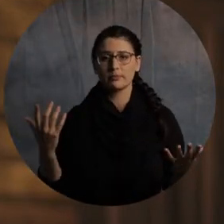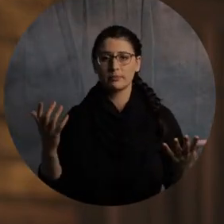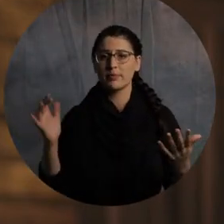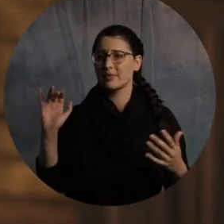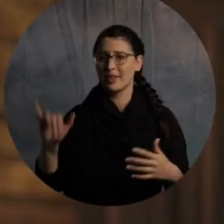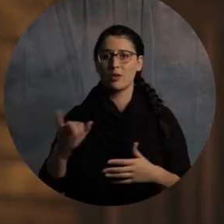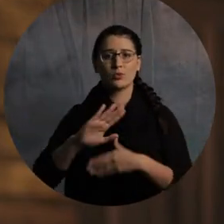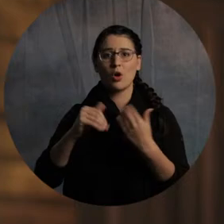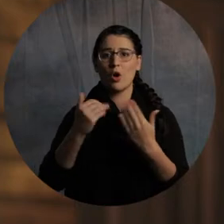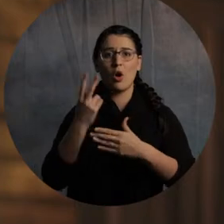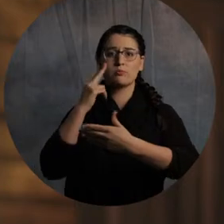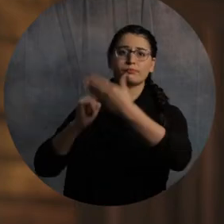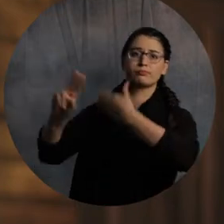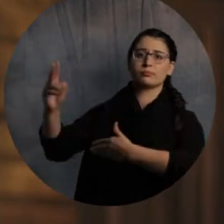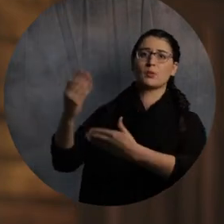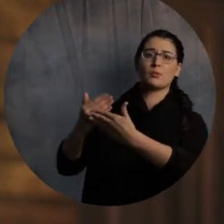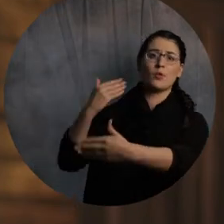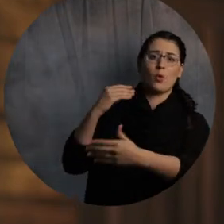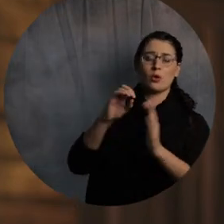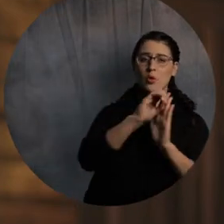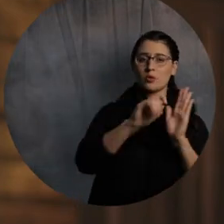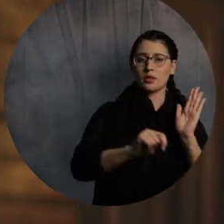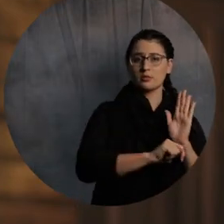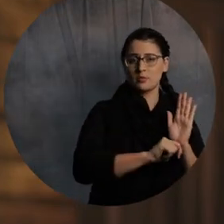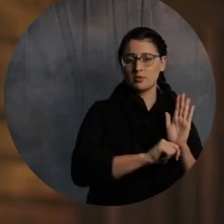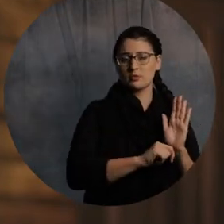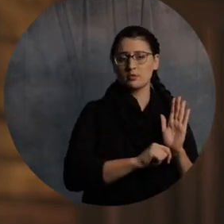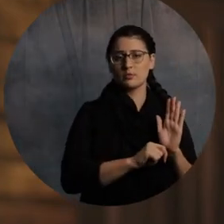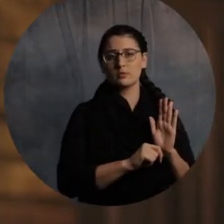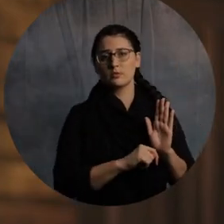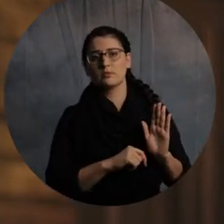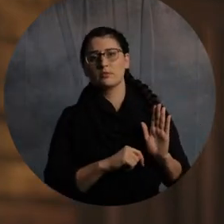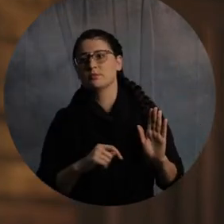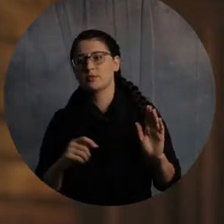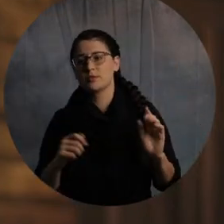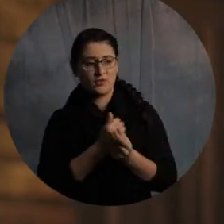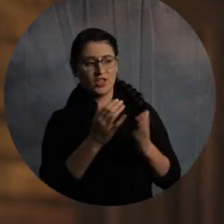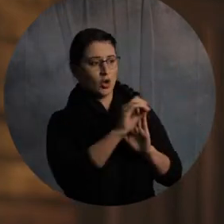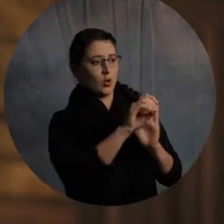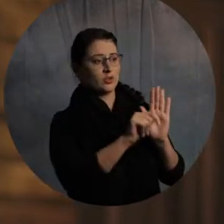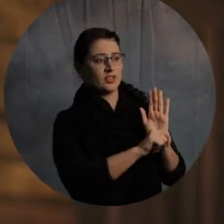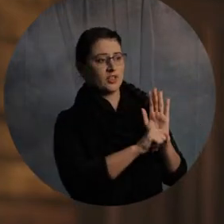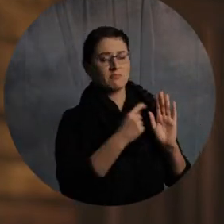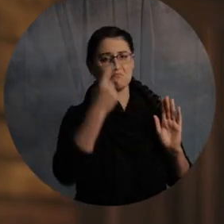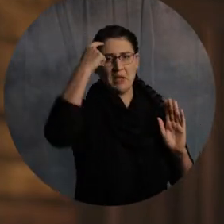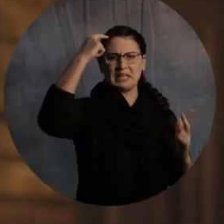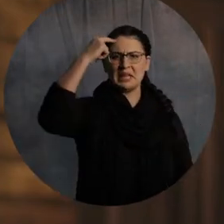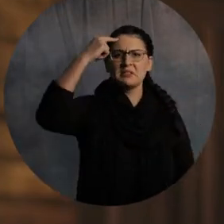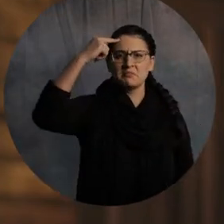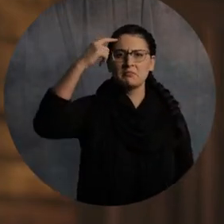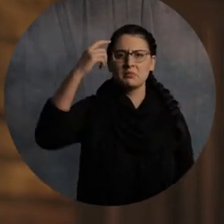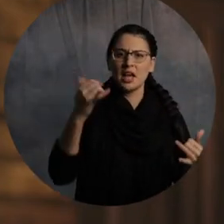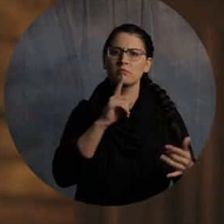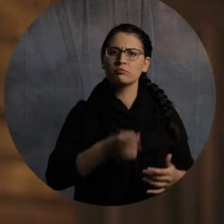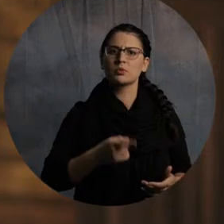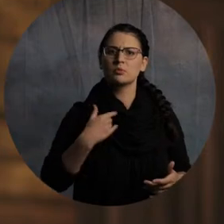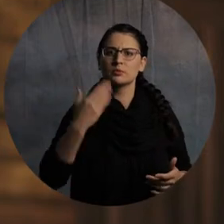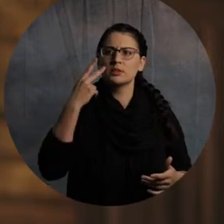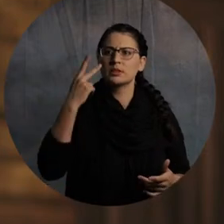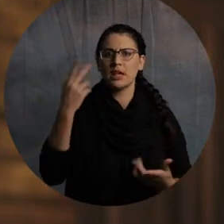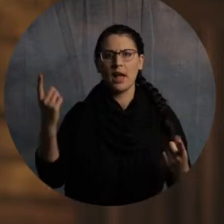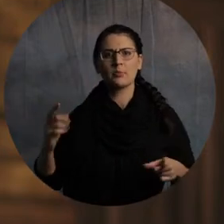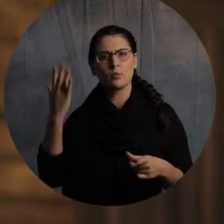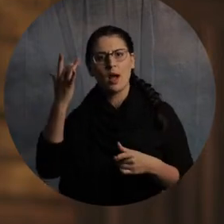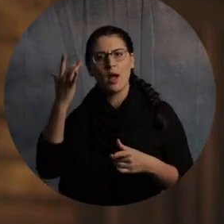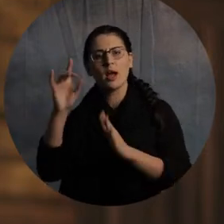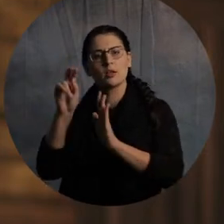the Holy Spirit in His people, then all of a sudden, everything in the Old Testament is no longer a mystery. It's now real. It's in front of us. It's a